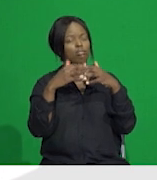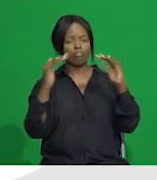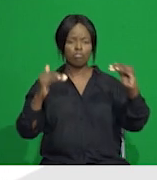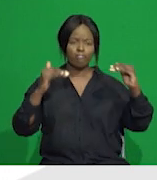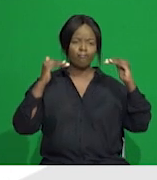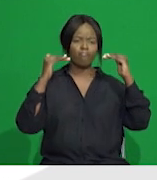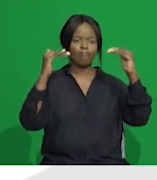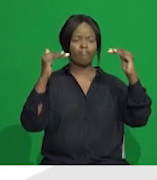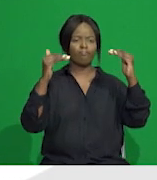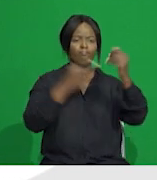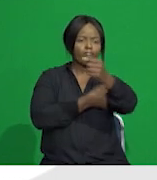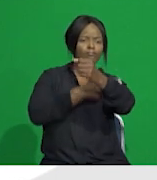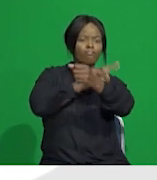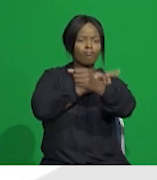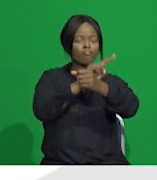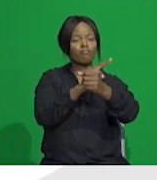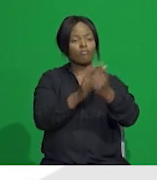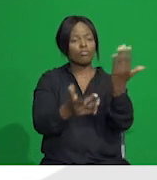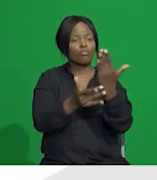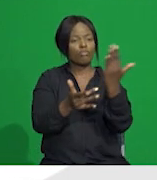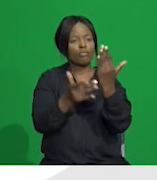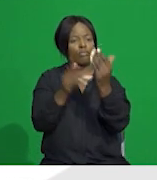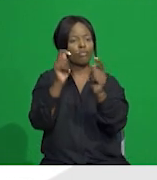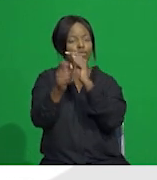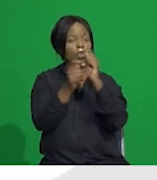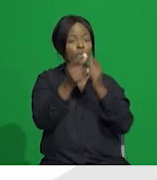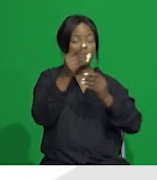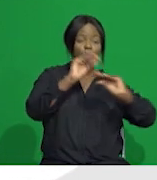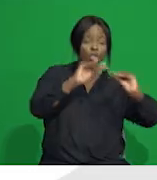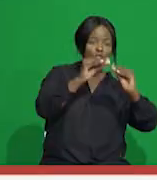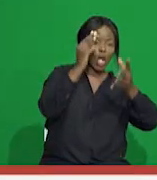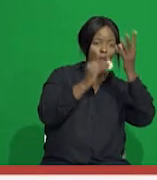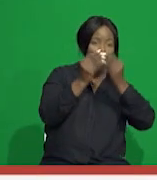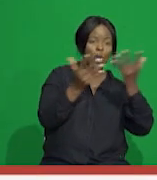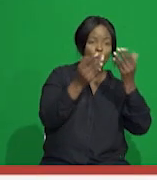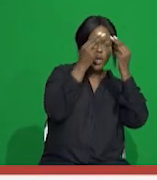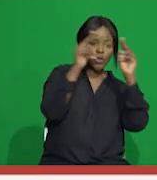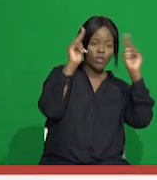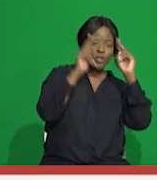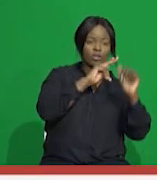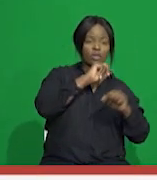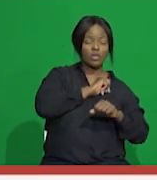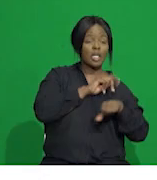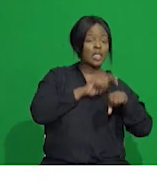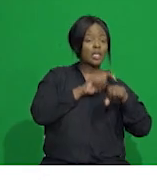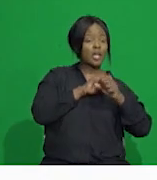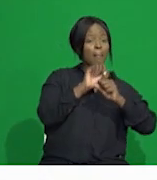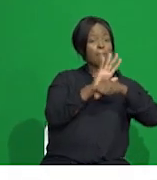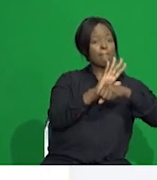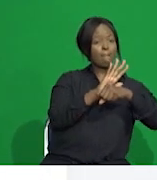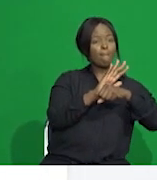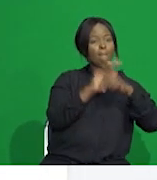advancing and enriching digital transformation in teaching and learning at UKZN. During the pandemic, we developed the